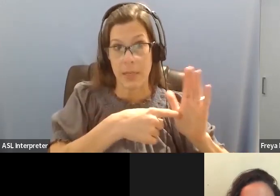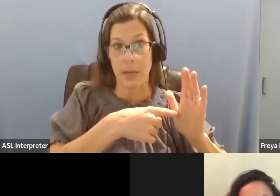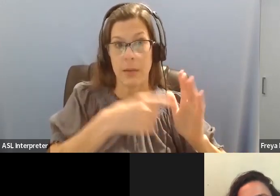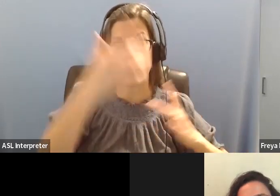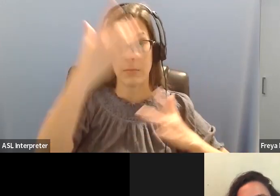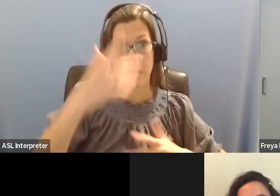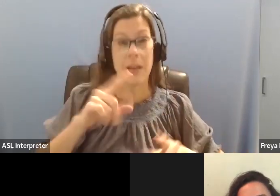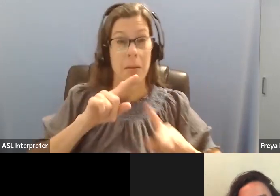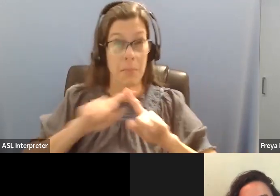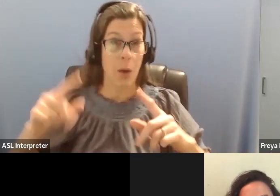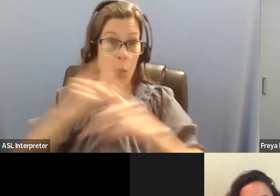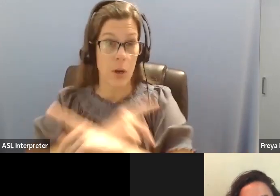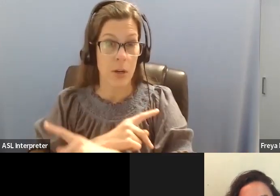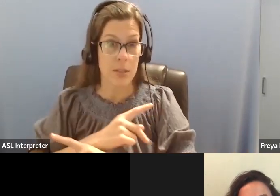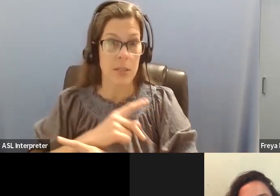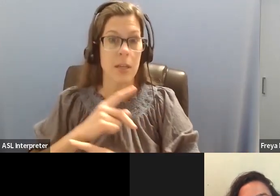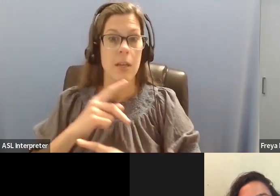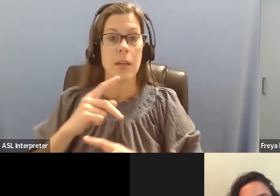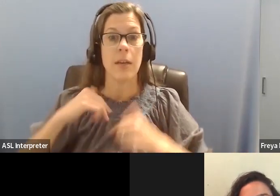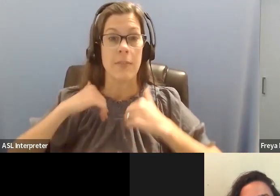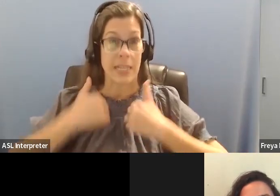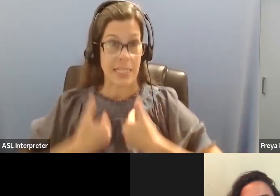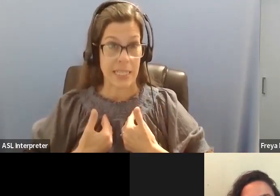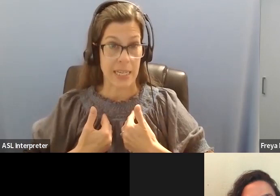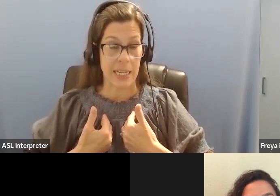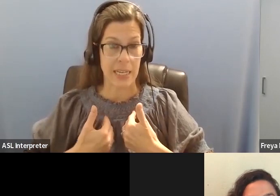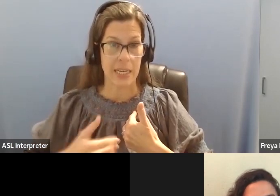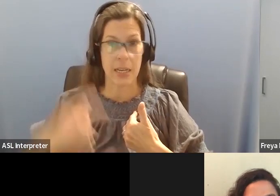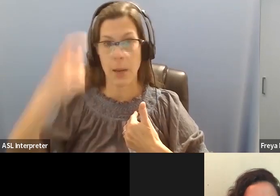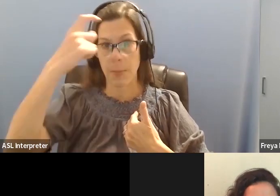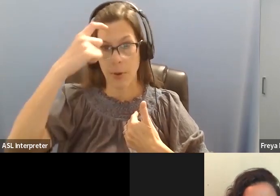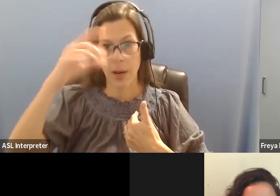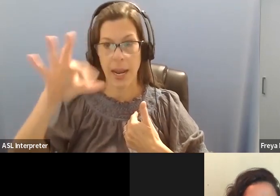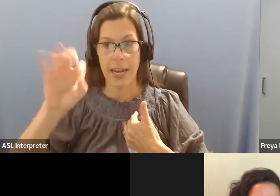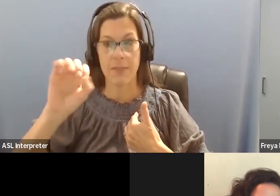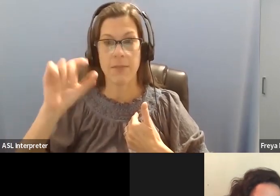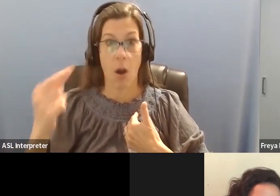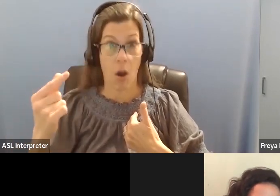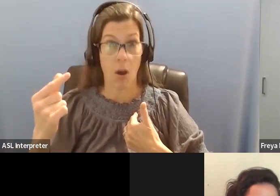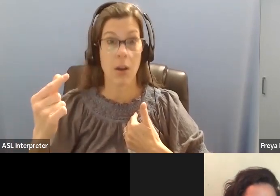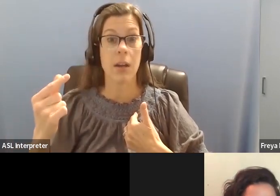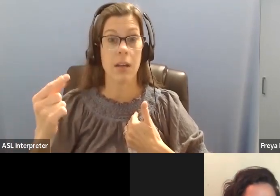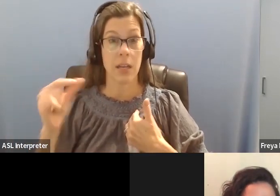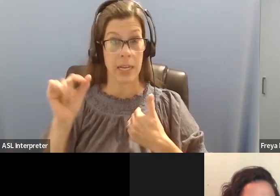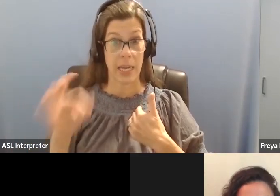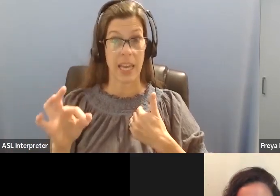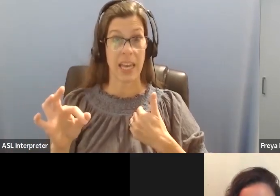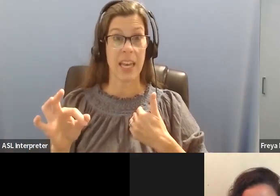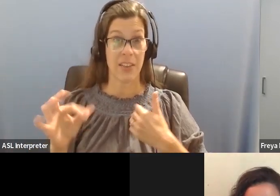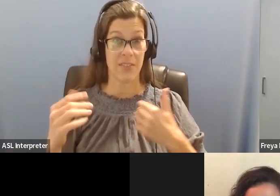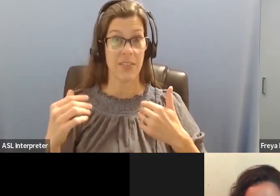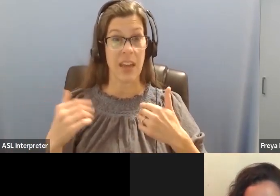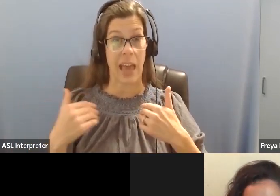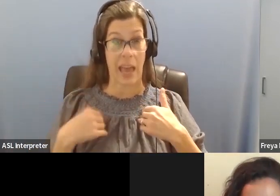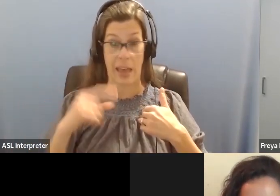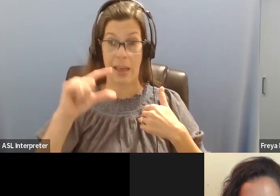fog. If you spend more energy than your energy tolerance